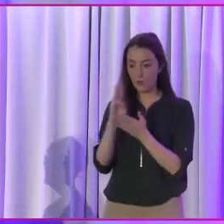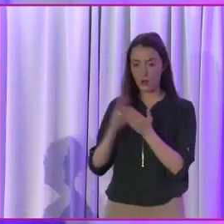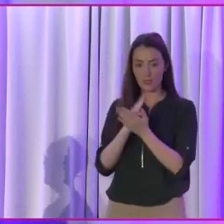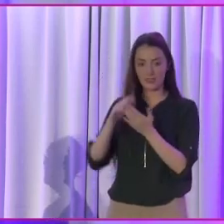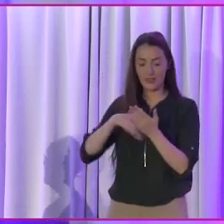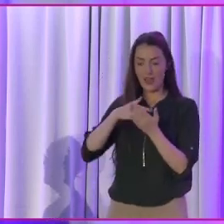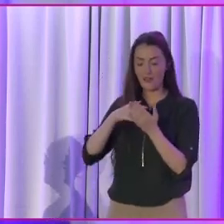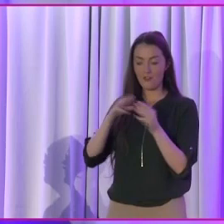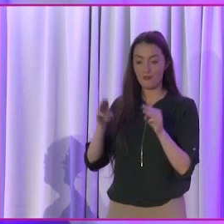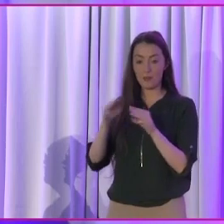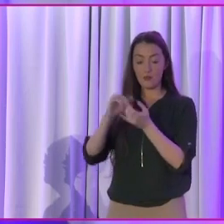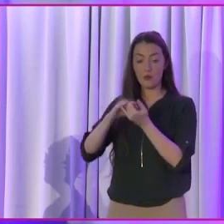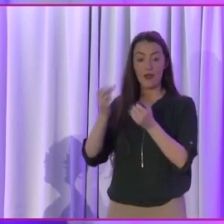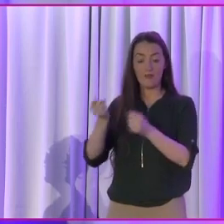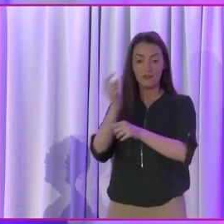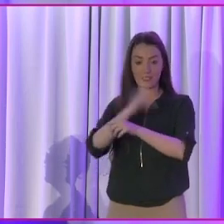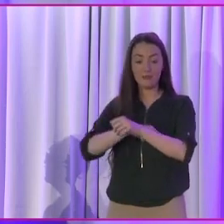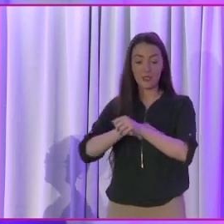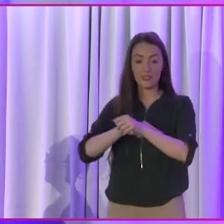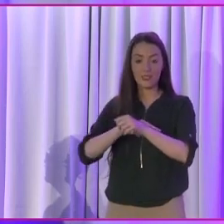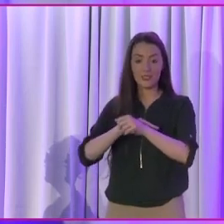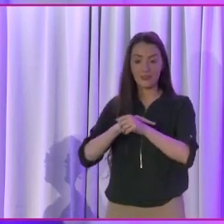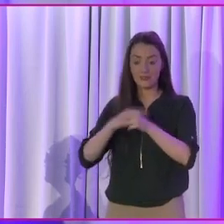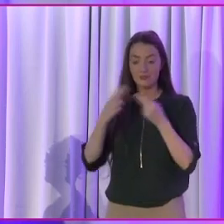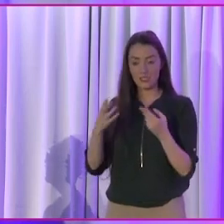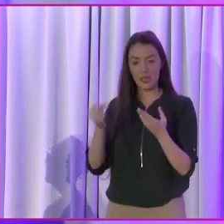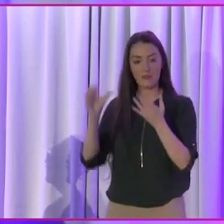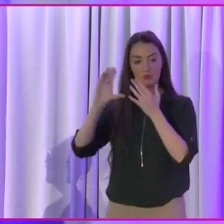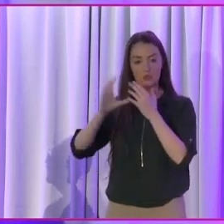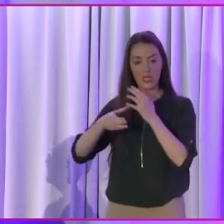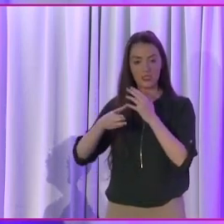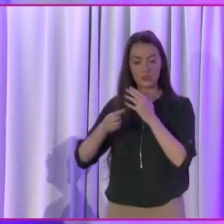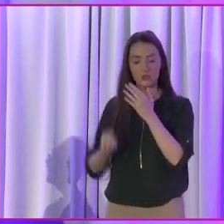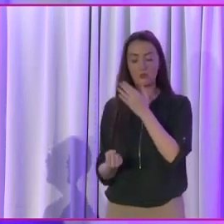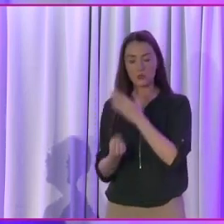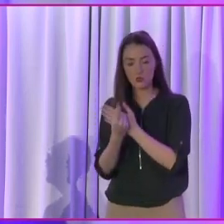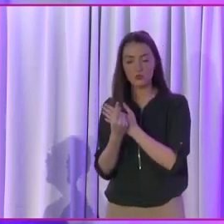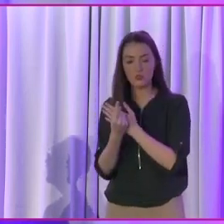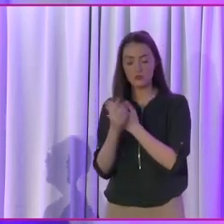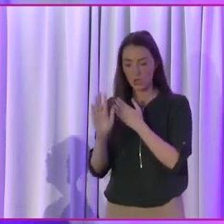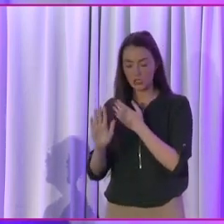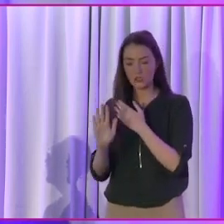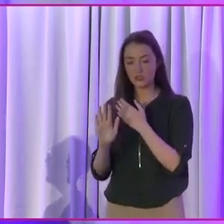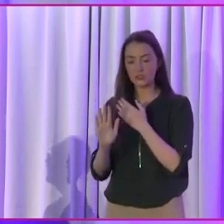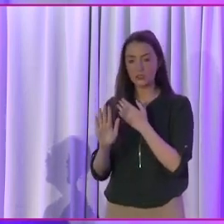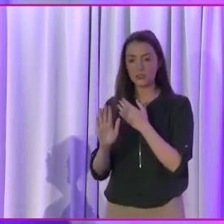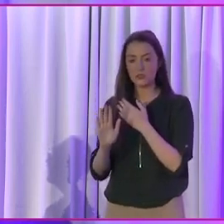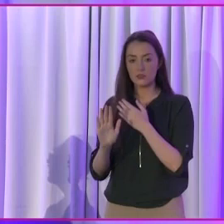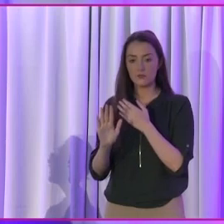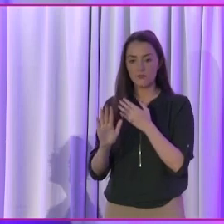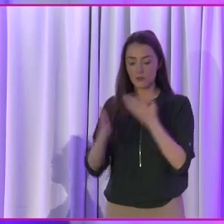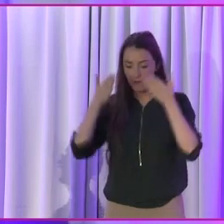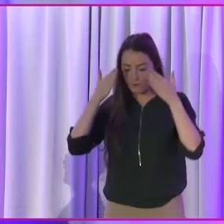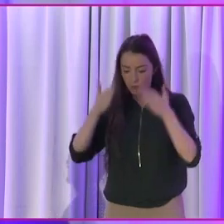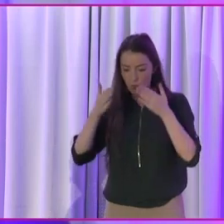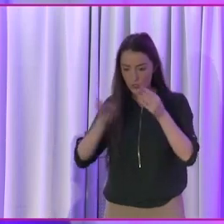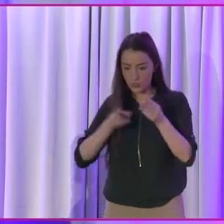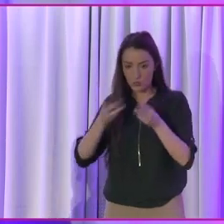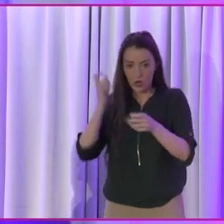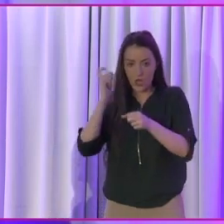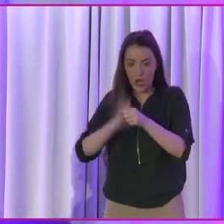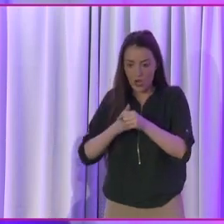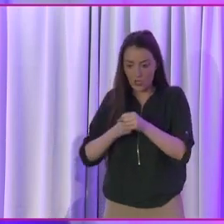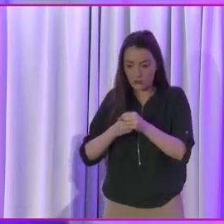people with disabilities. People with disabilities get a chance and get an opportunity and they put their head down and they work hard.